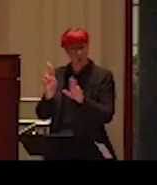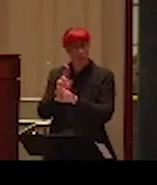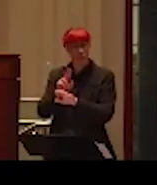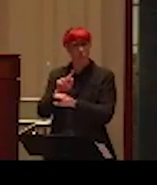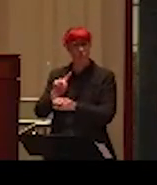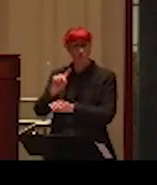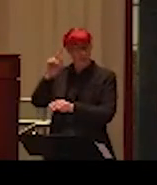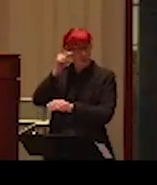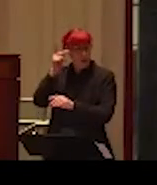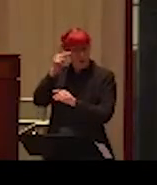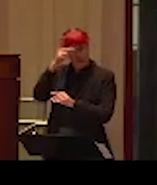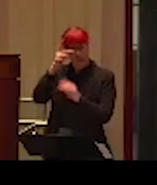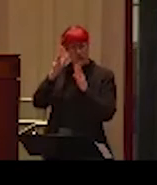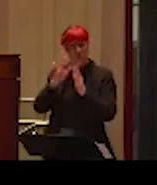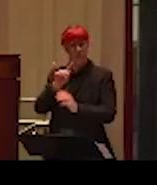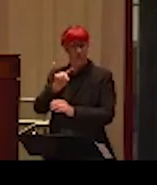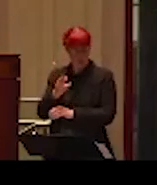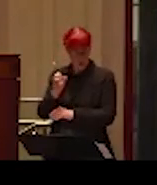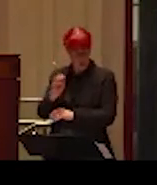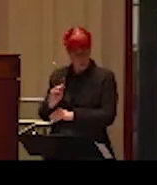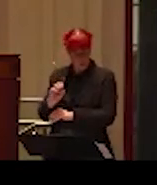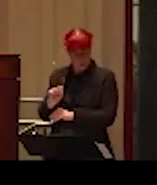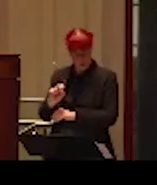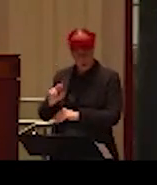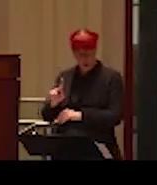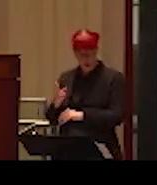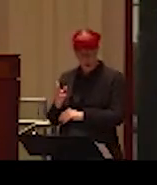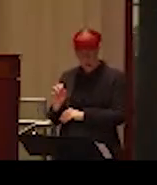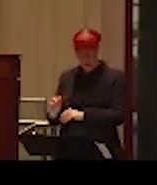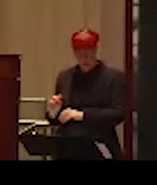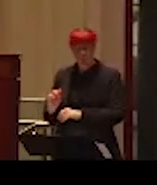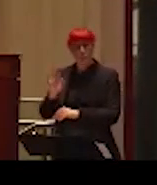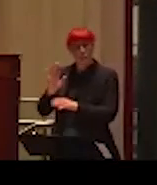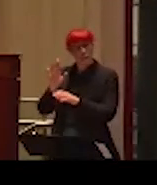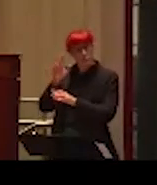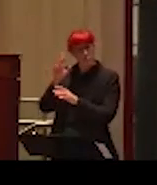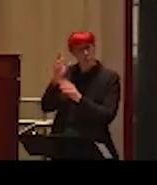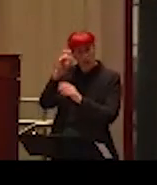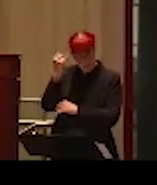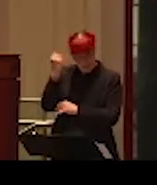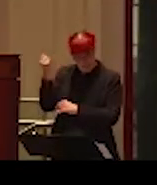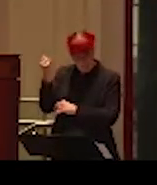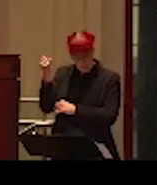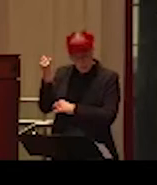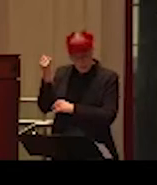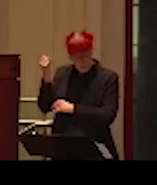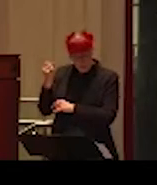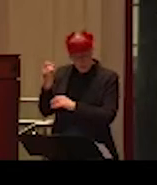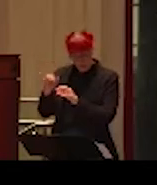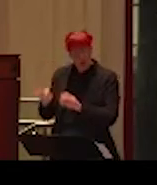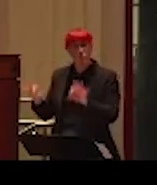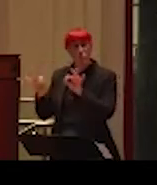and thus enhance policies and practices based on new knowledge, and that can contribute to better life.